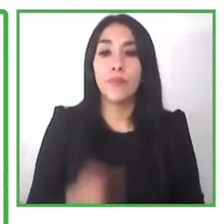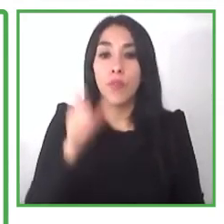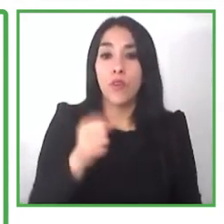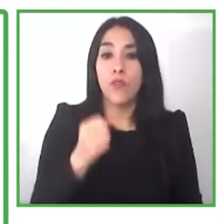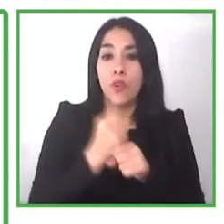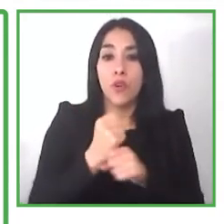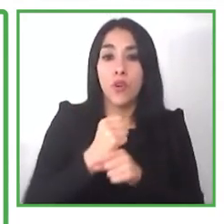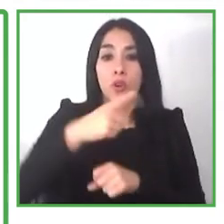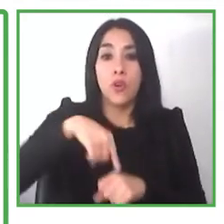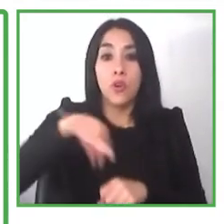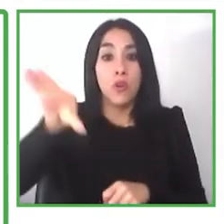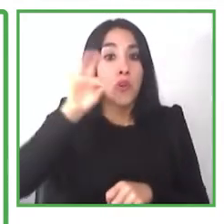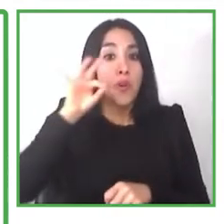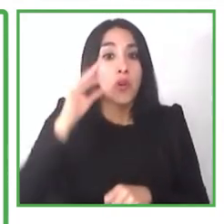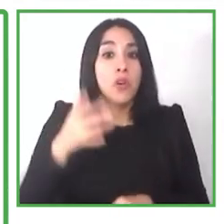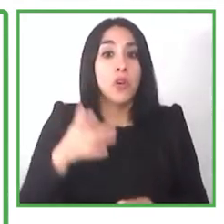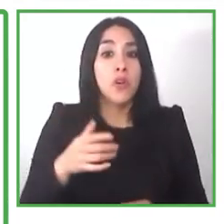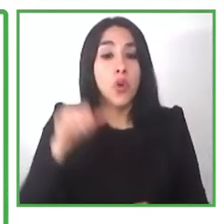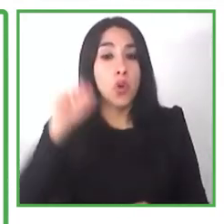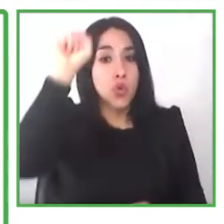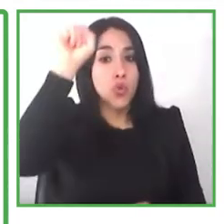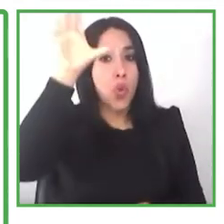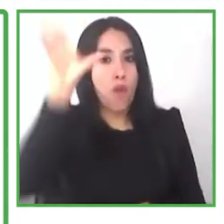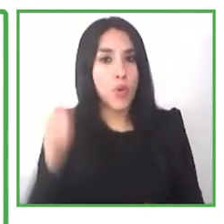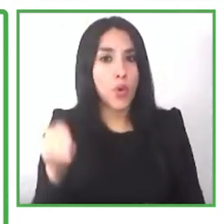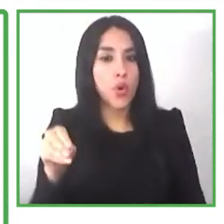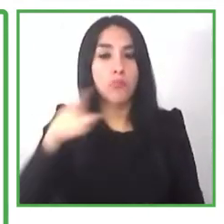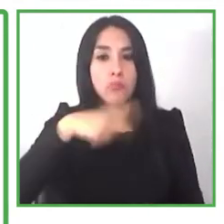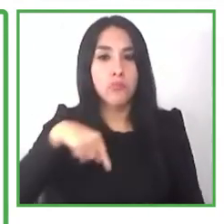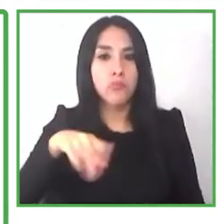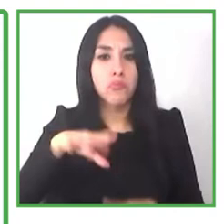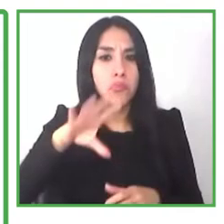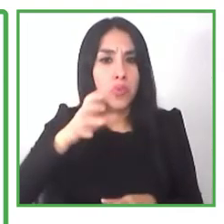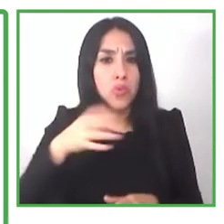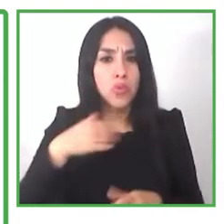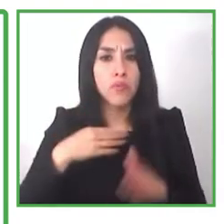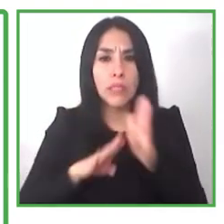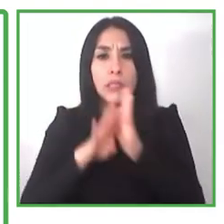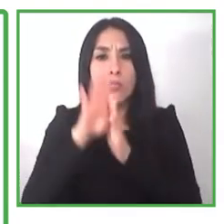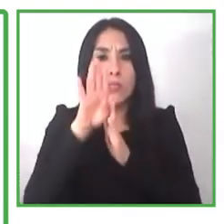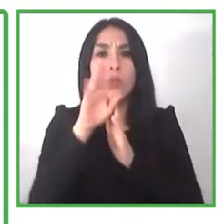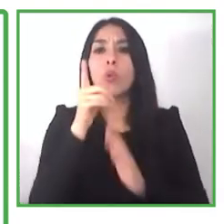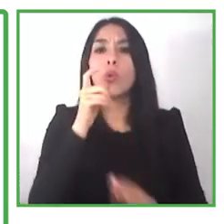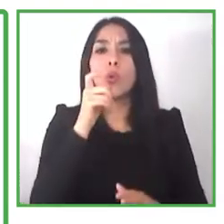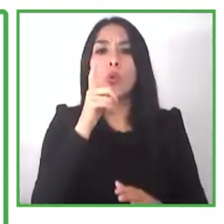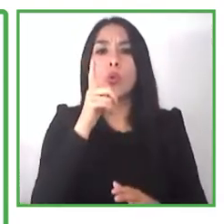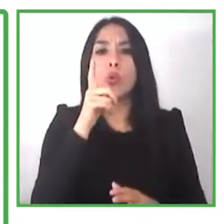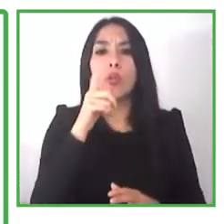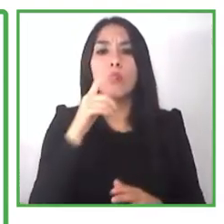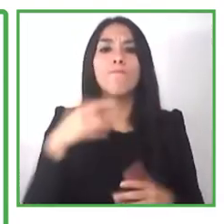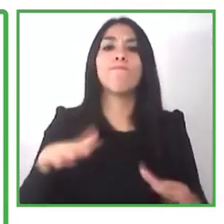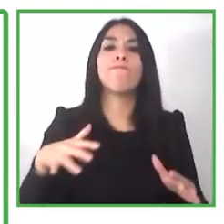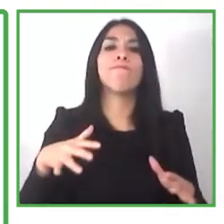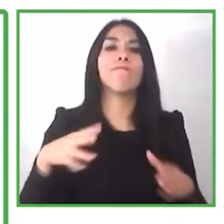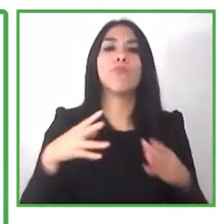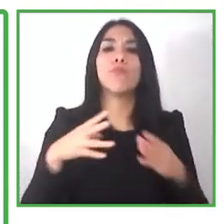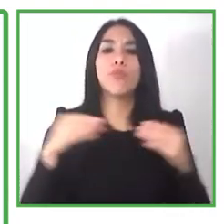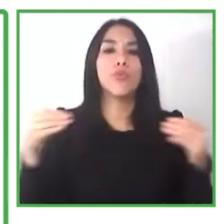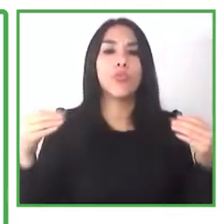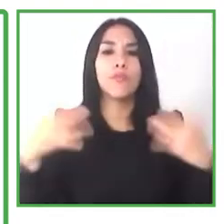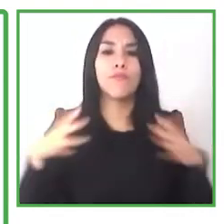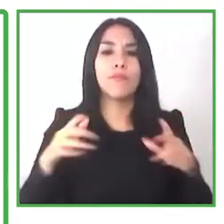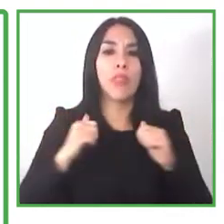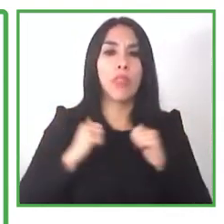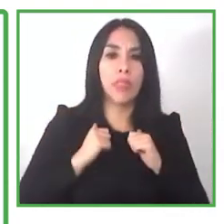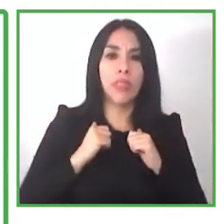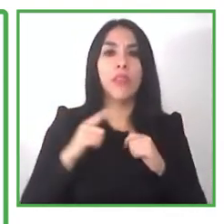high unemployment rate um and as a previous speaker has alluded to people with disabilities are